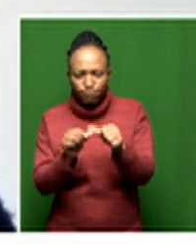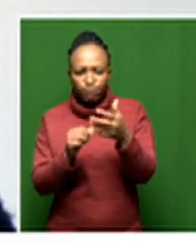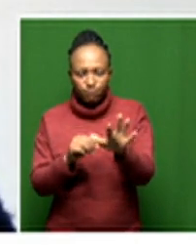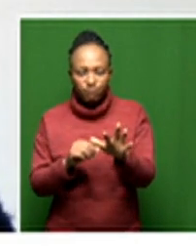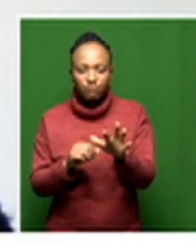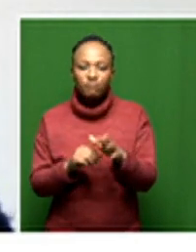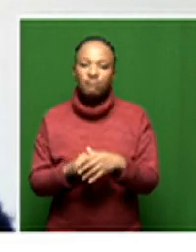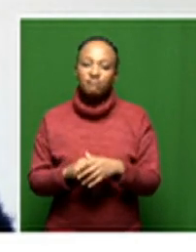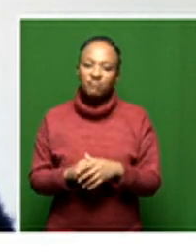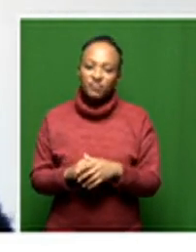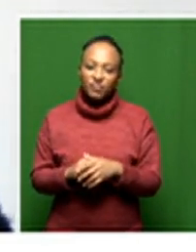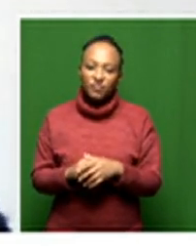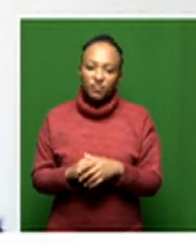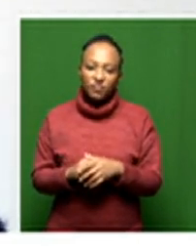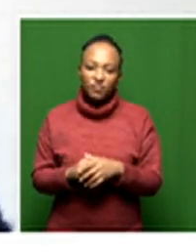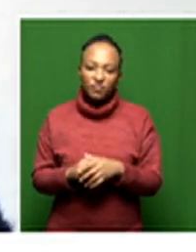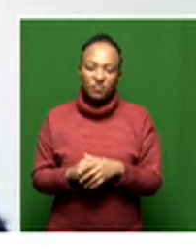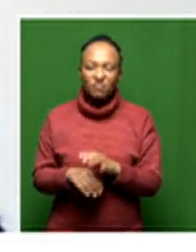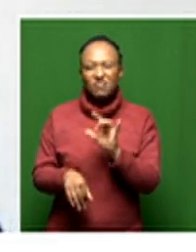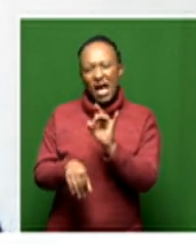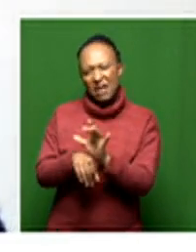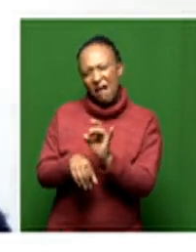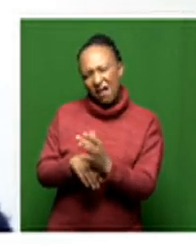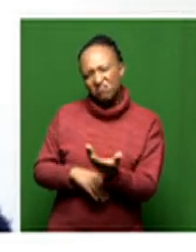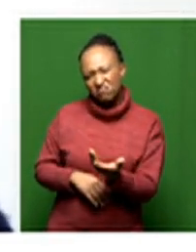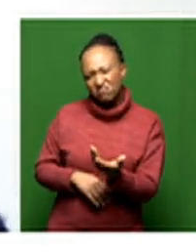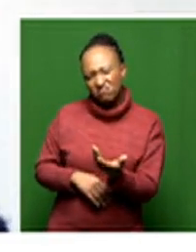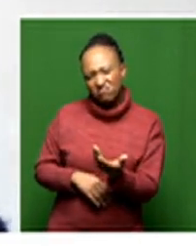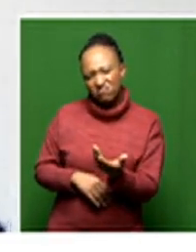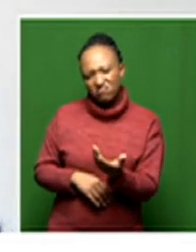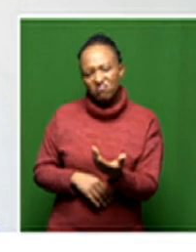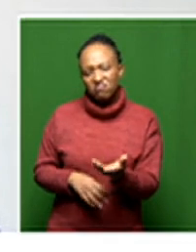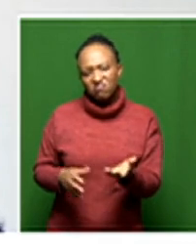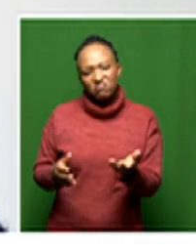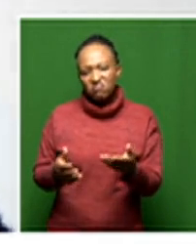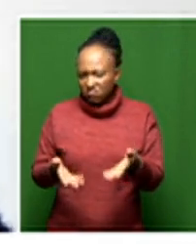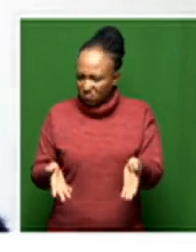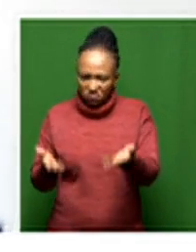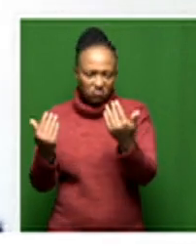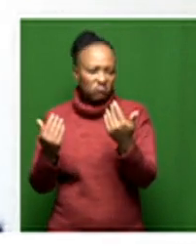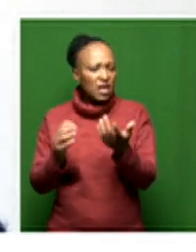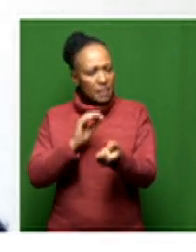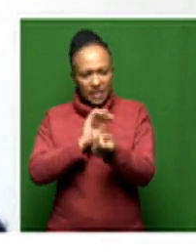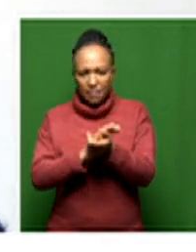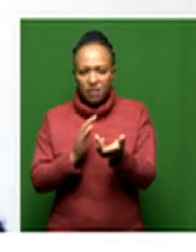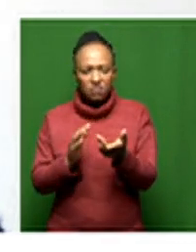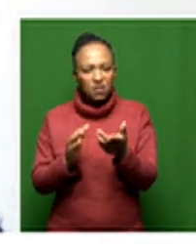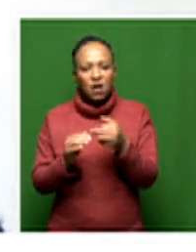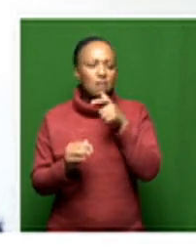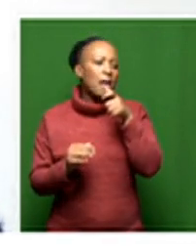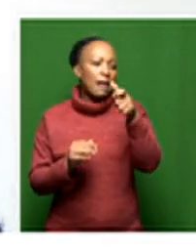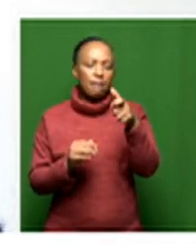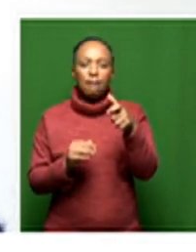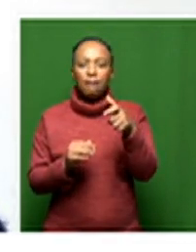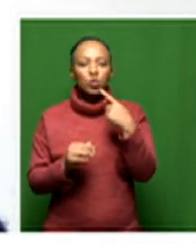really is piece of advice let it happen like just just put it out there into the universe trust